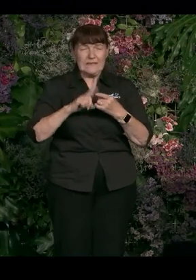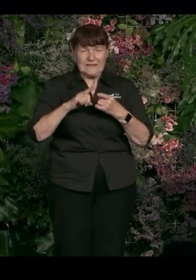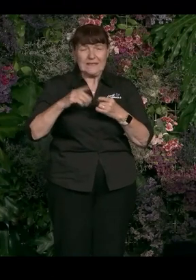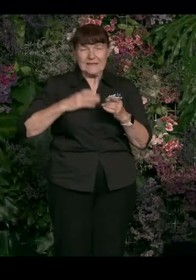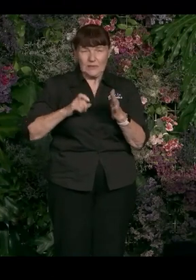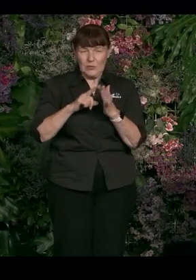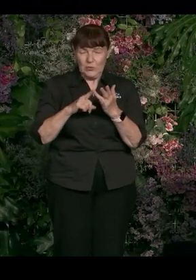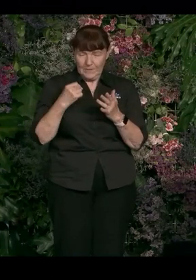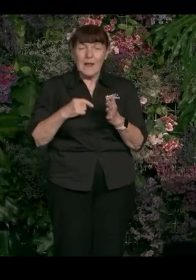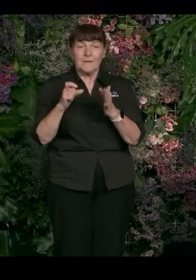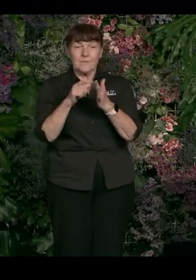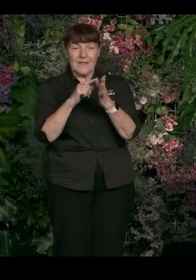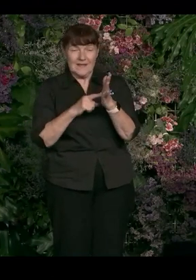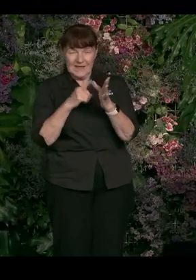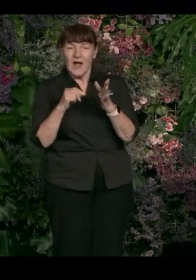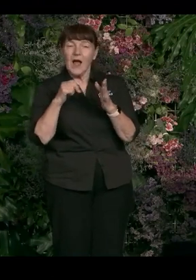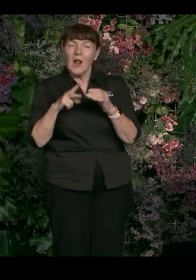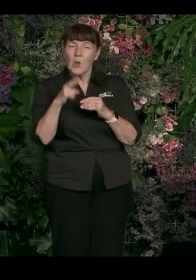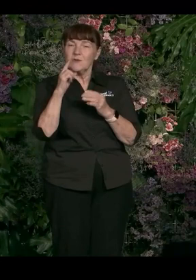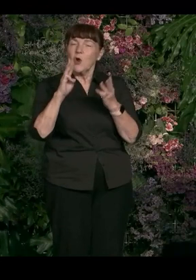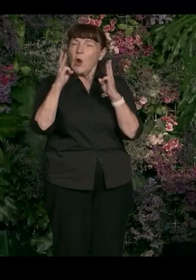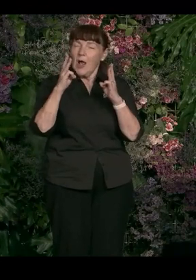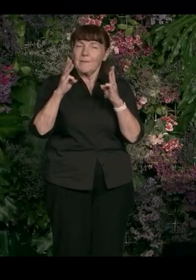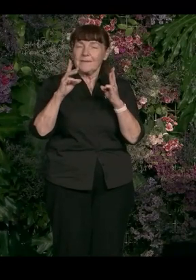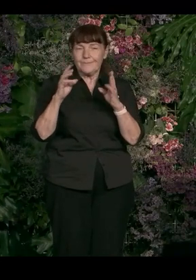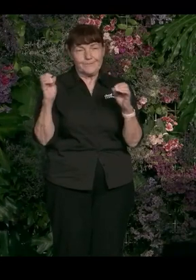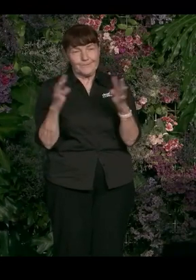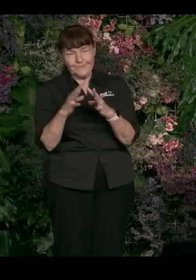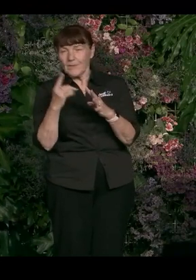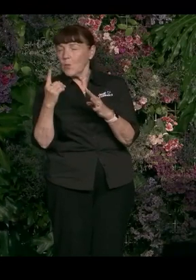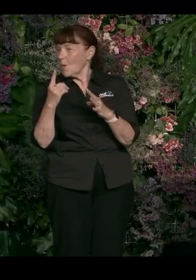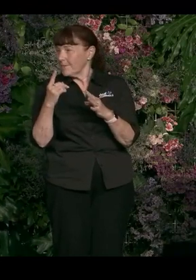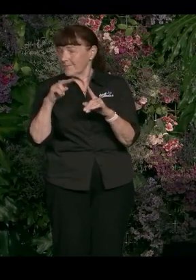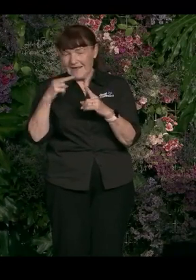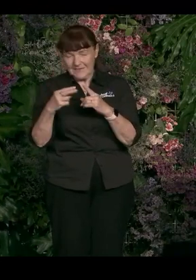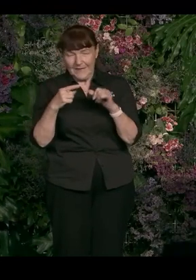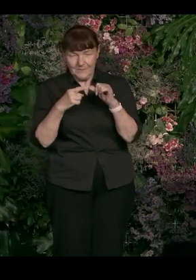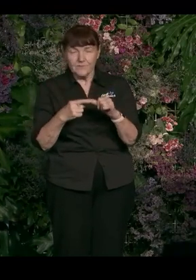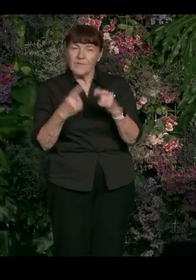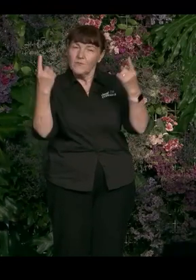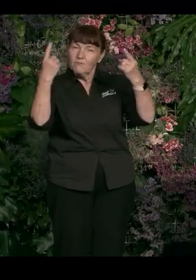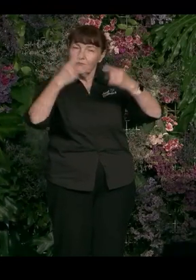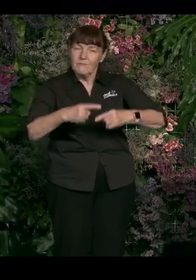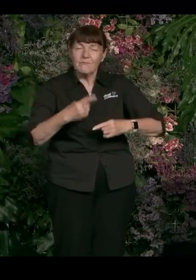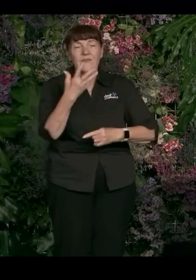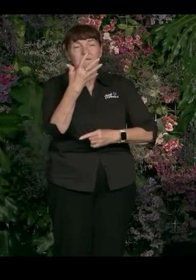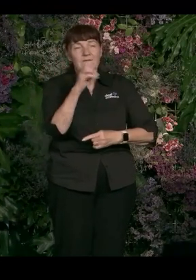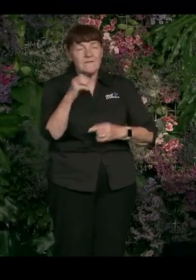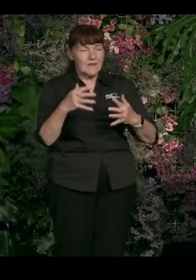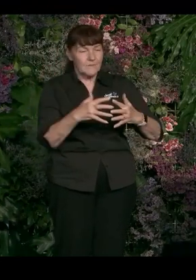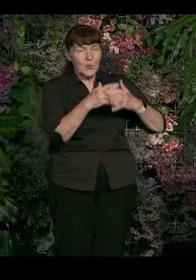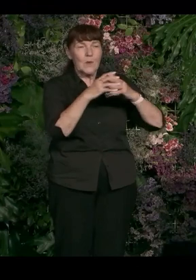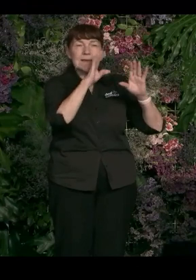perspective, I launched a climate index in the States five years ago, and this is just one example to your question, Kate. So I rank all 50 US states on 20